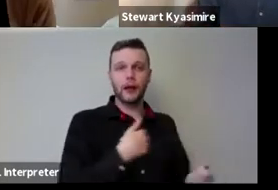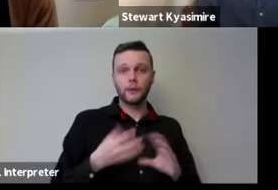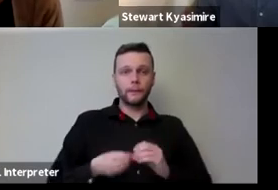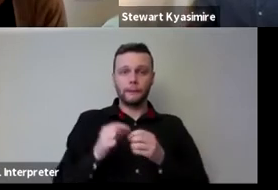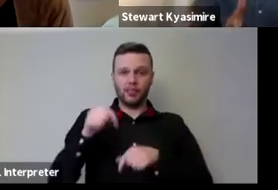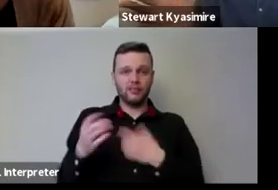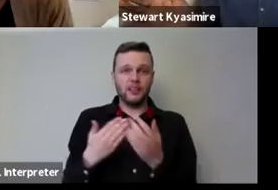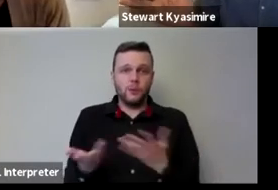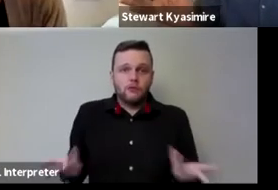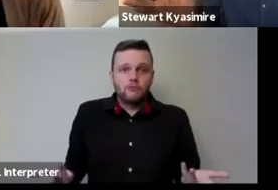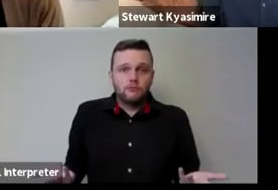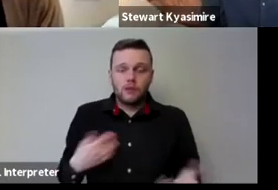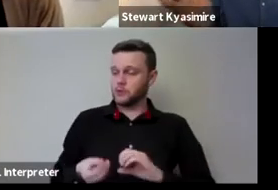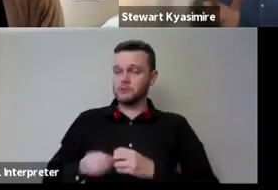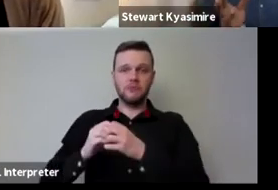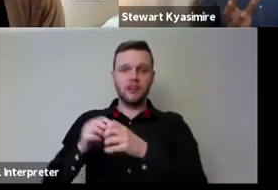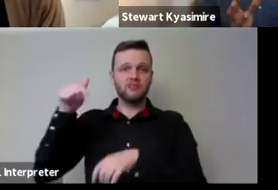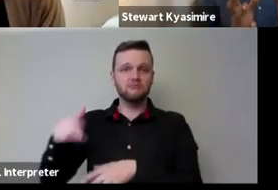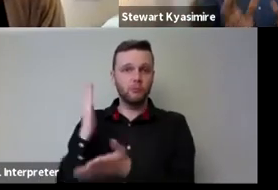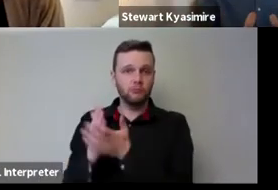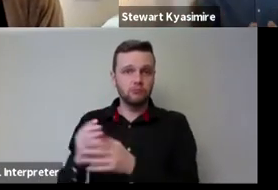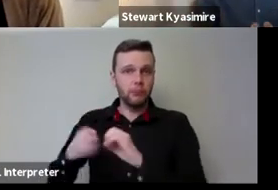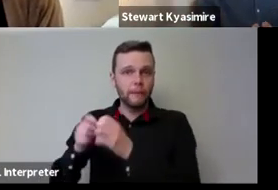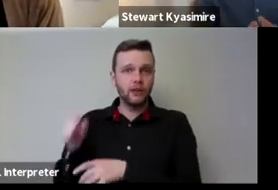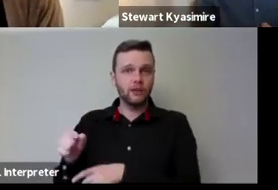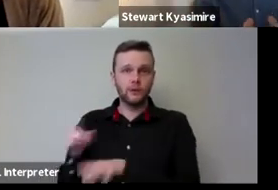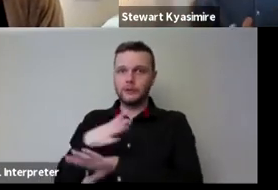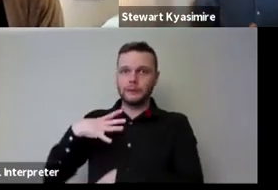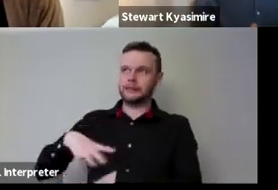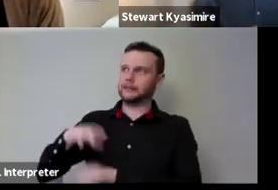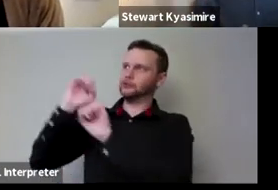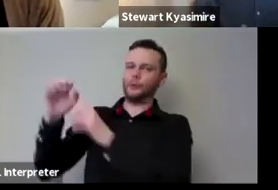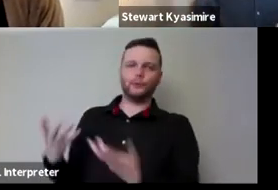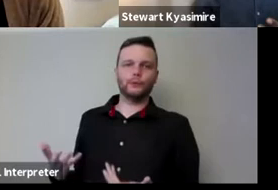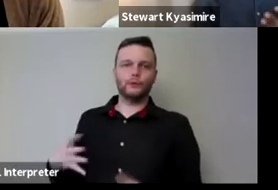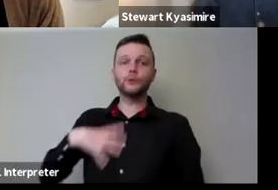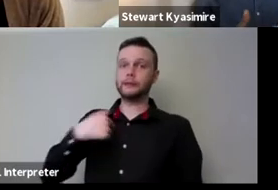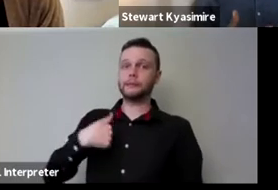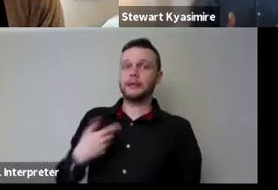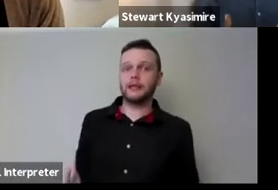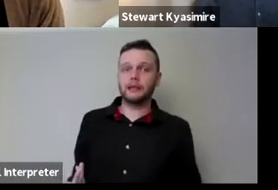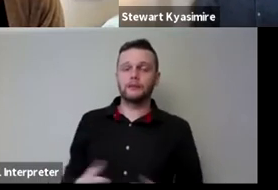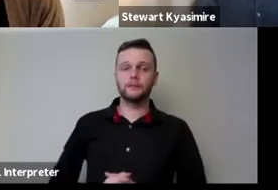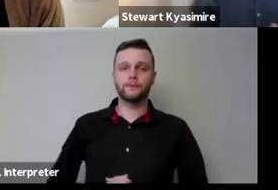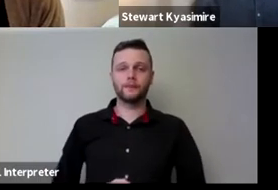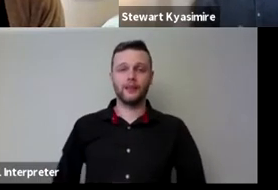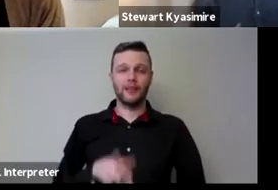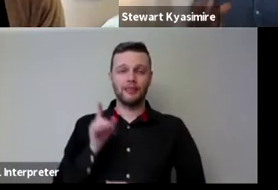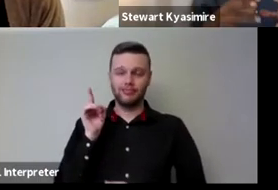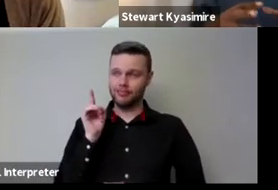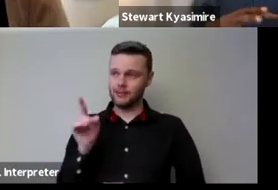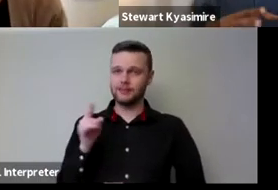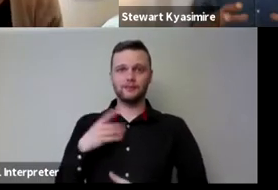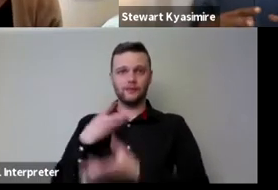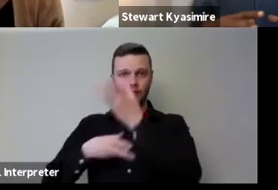anyway i'll be making it anyway so i don't need you you need you need me and and that that is what i've learned that the